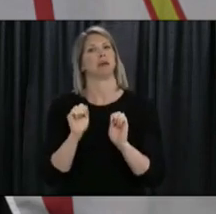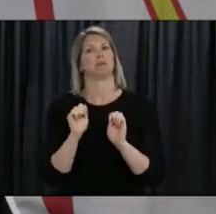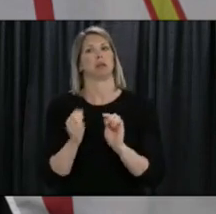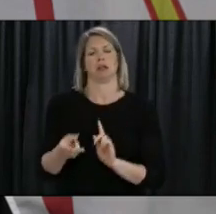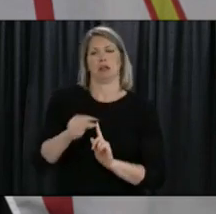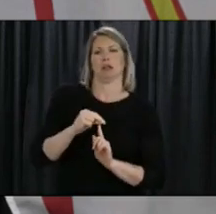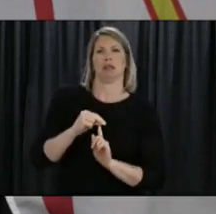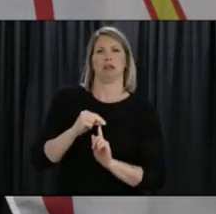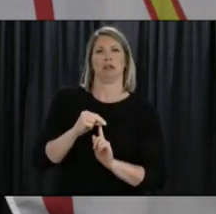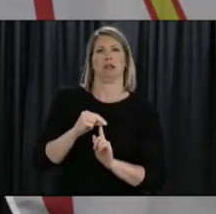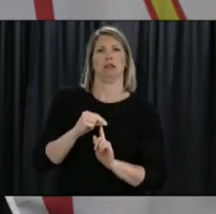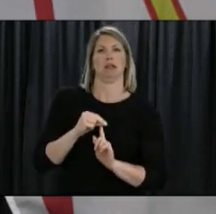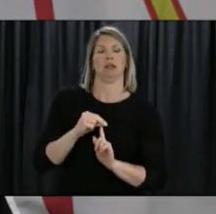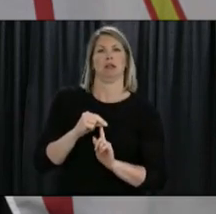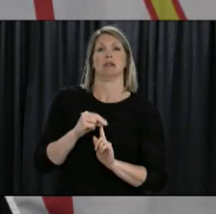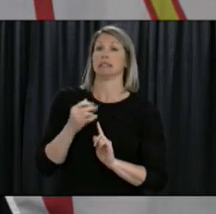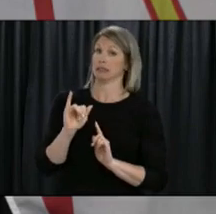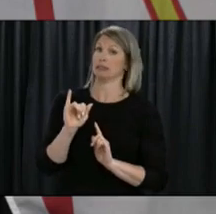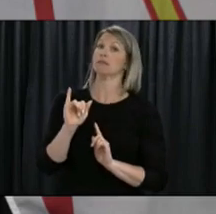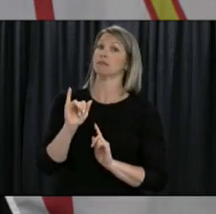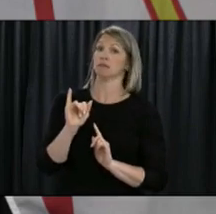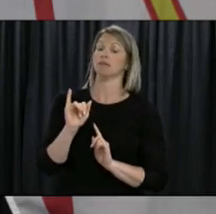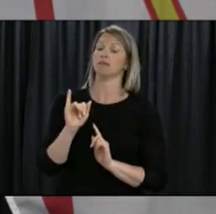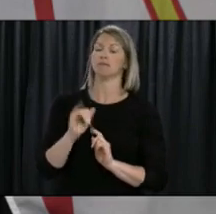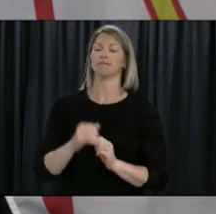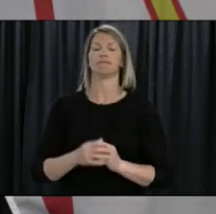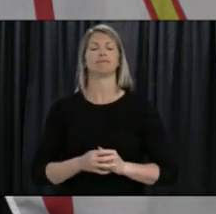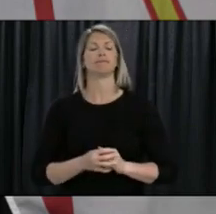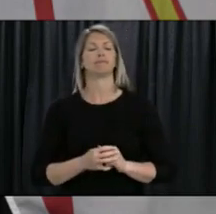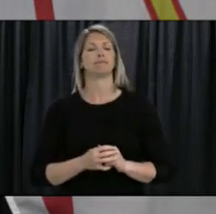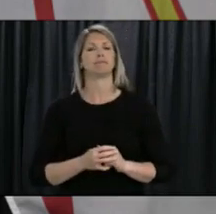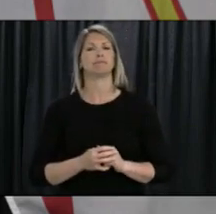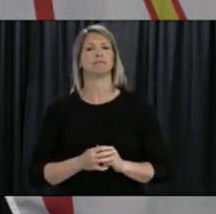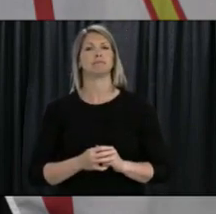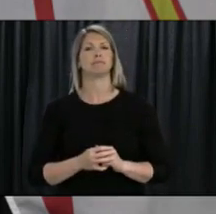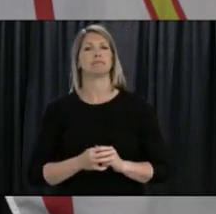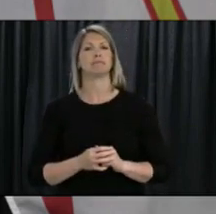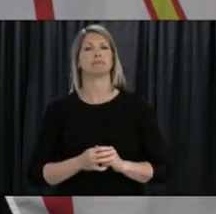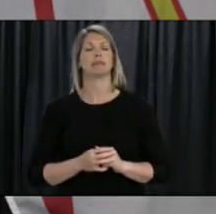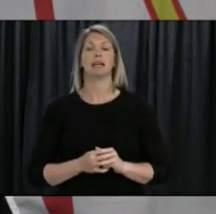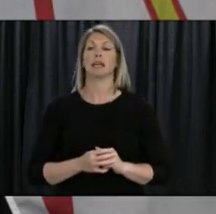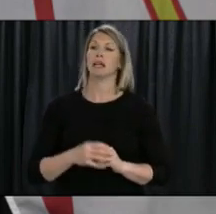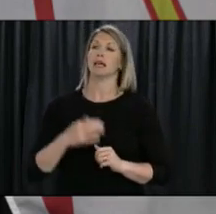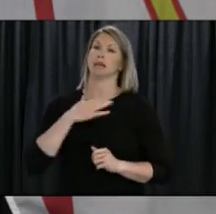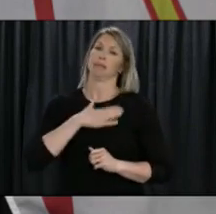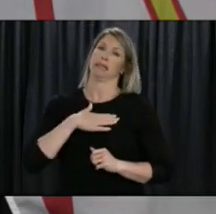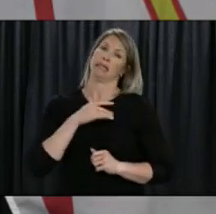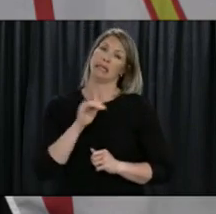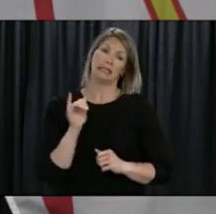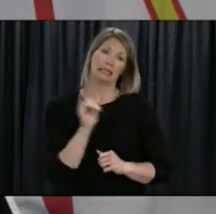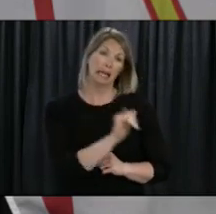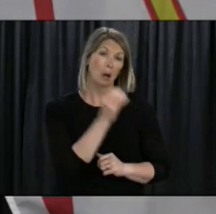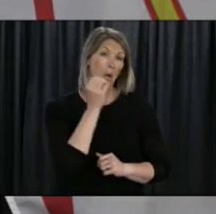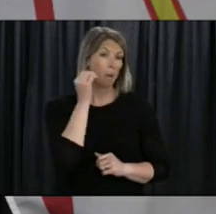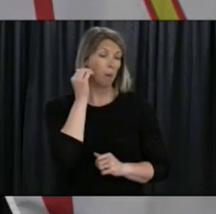others. We must continue to stay at home unless it is necessary to go out,